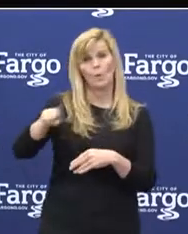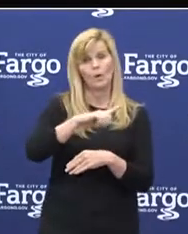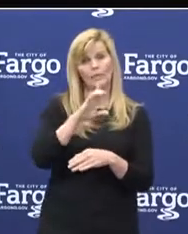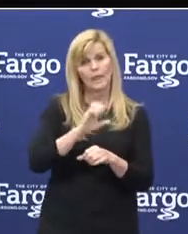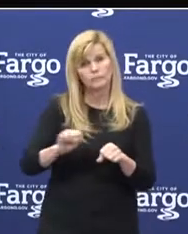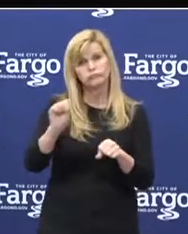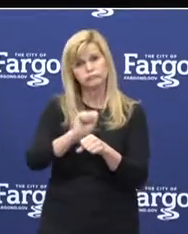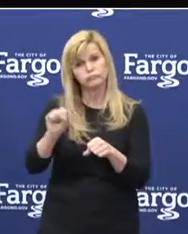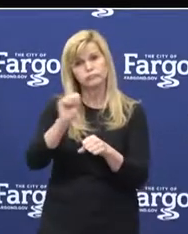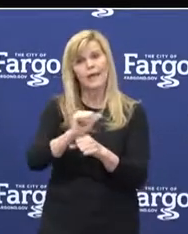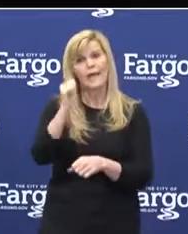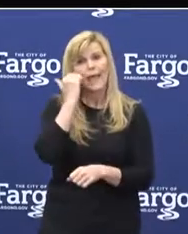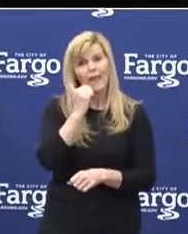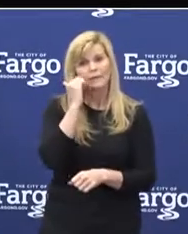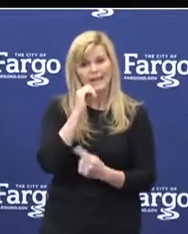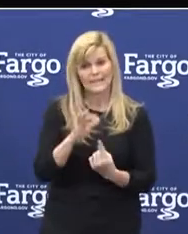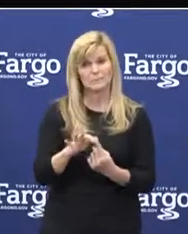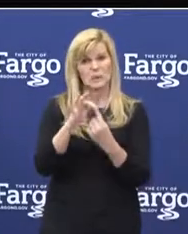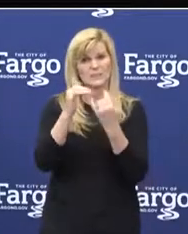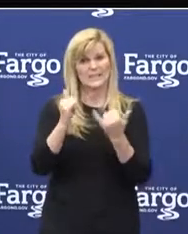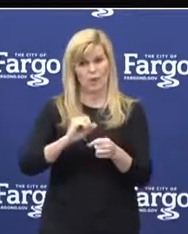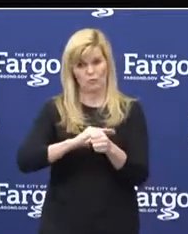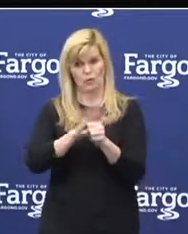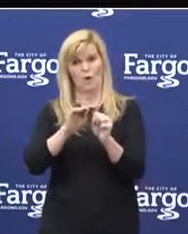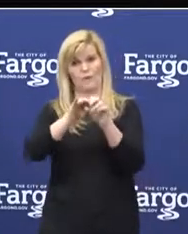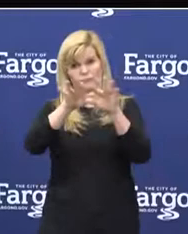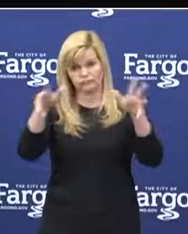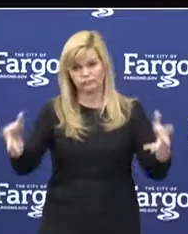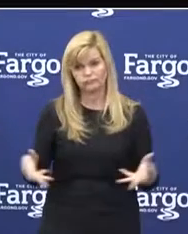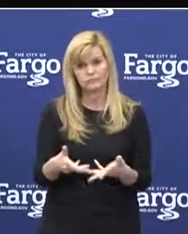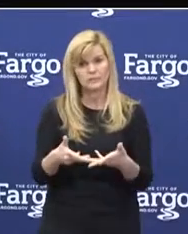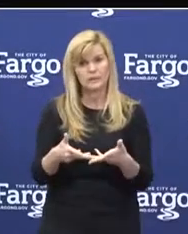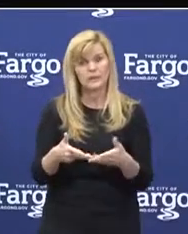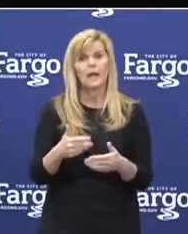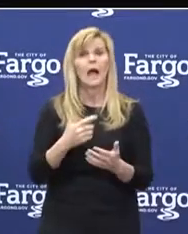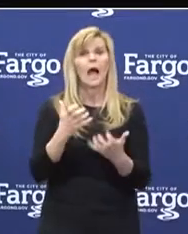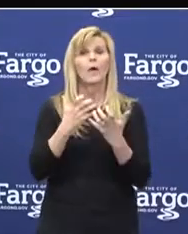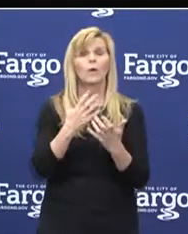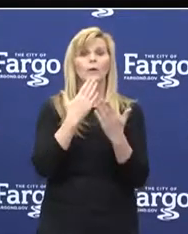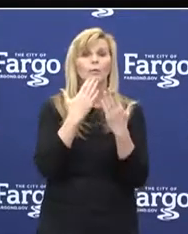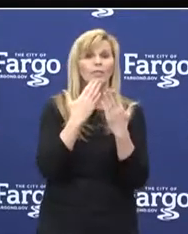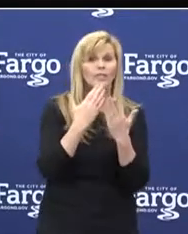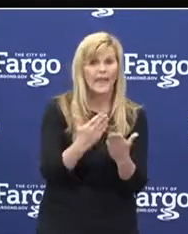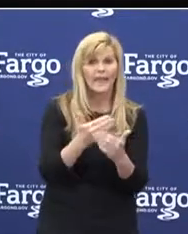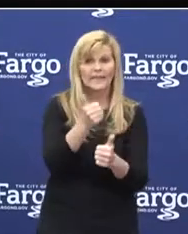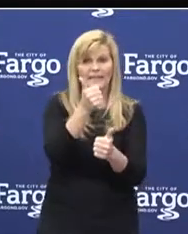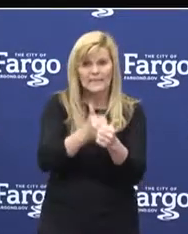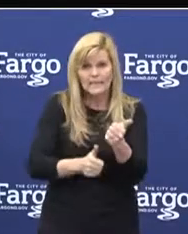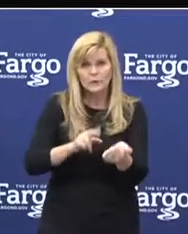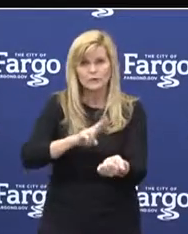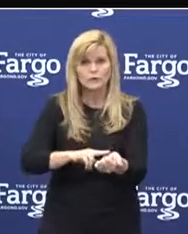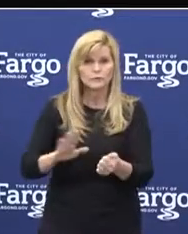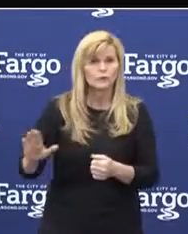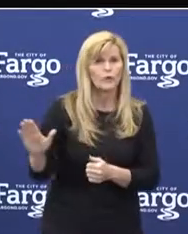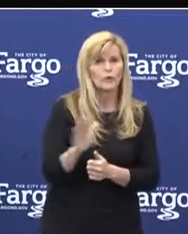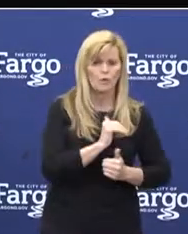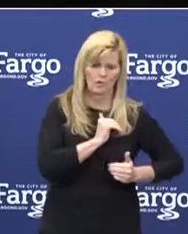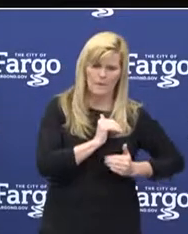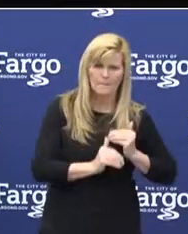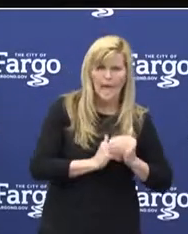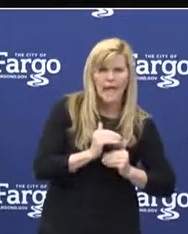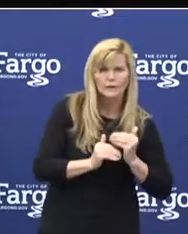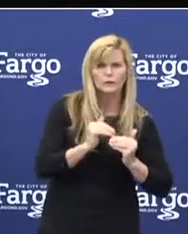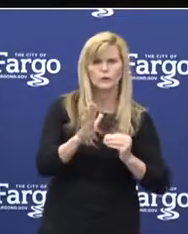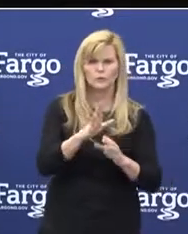but particularly in this current health crisis. I personally want to thank each one of you nurses for your compassion, your dedication to